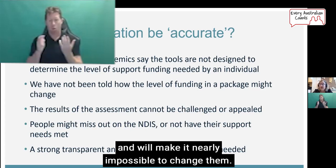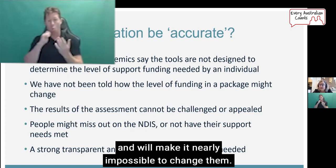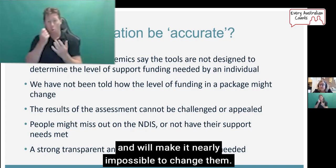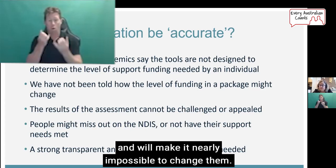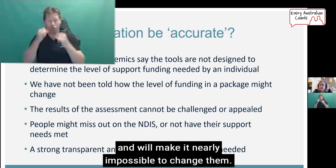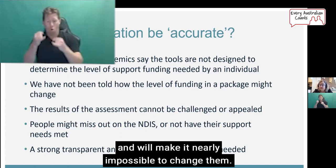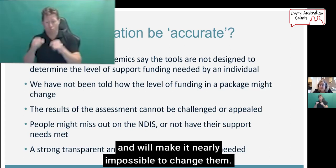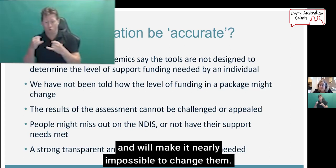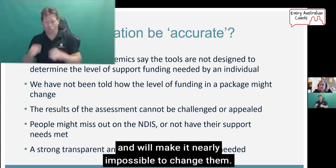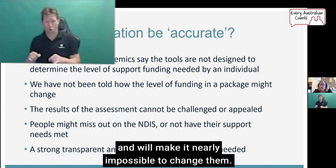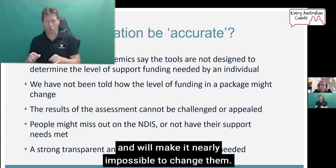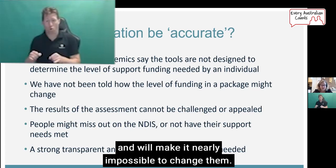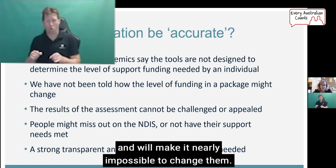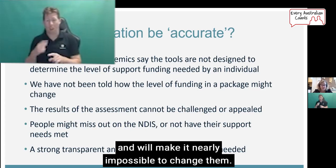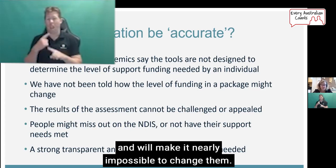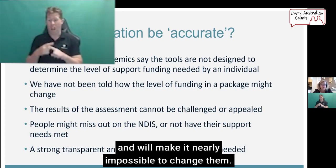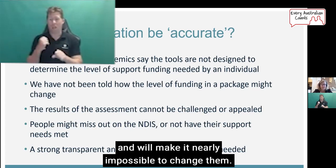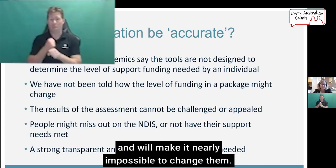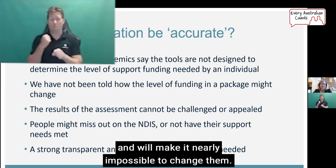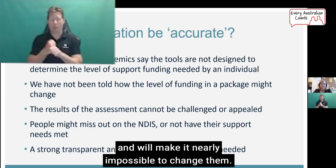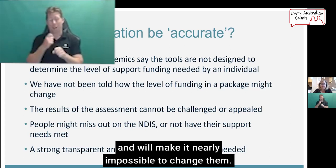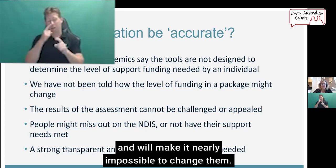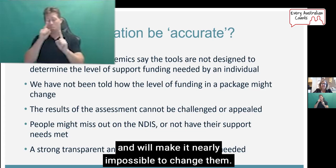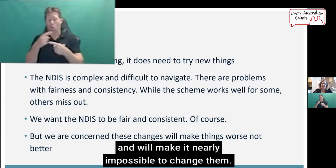and will make it nearly impossible to change them.